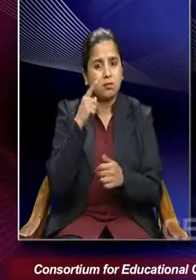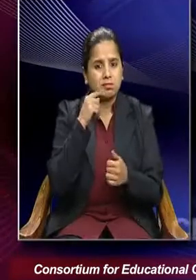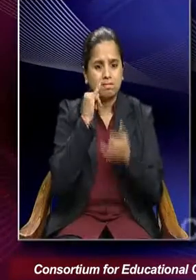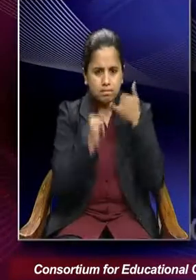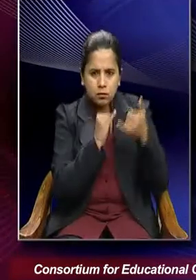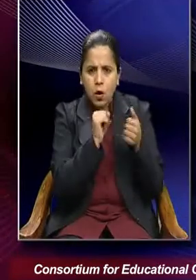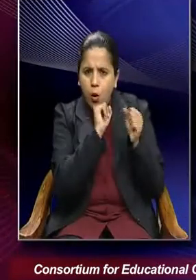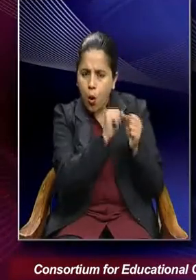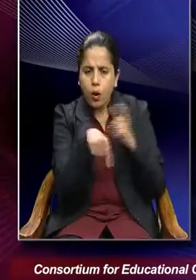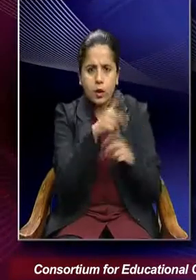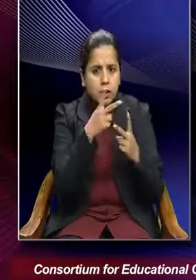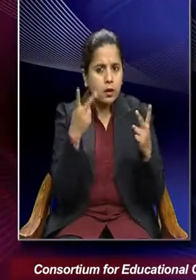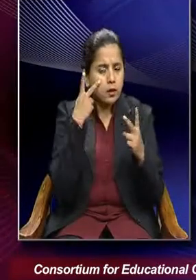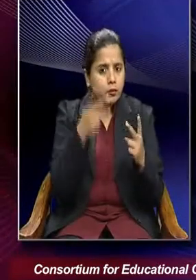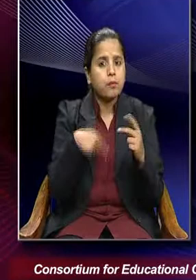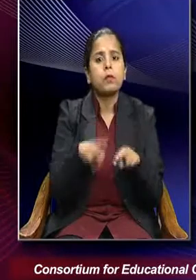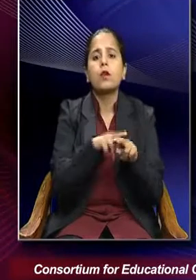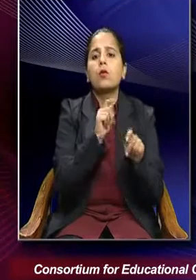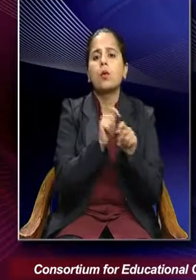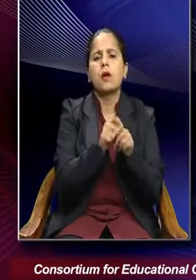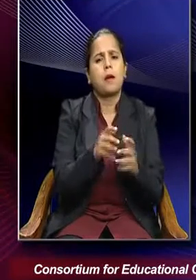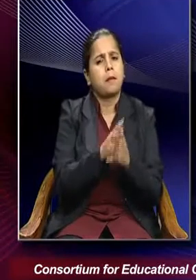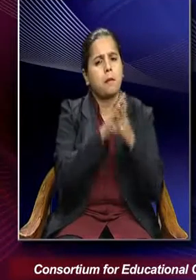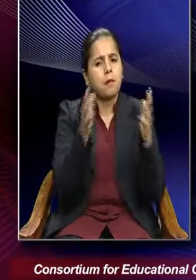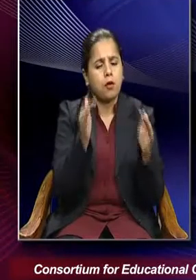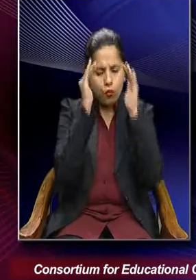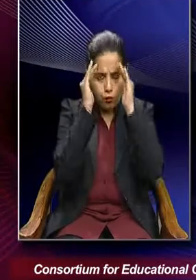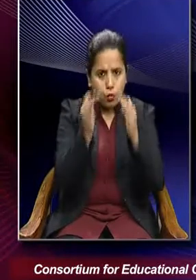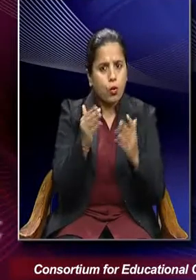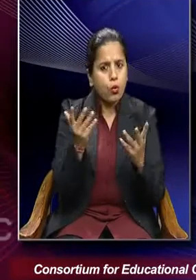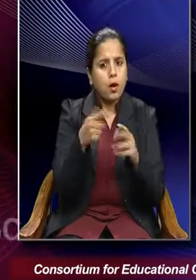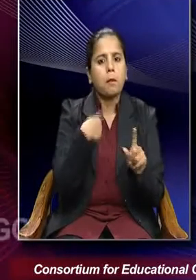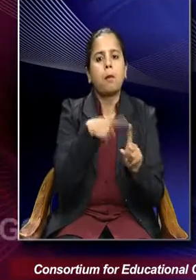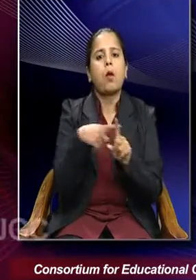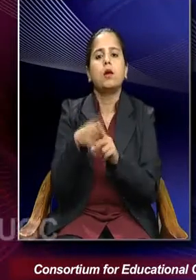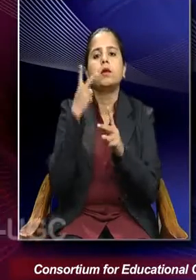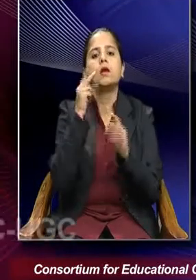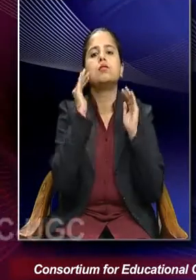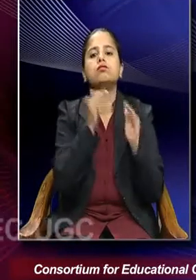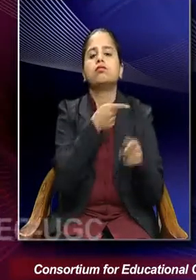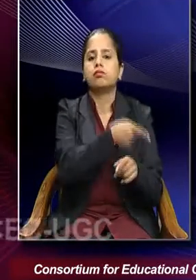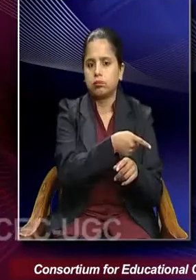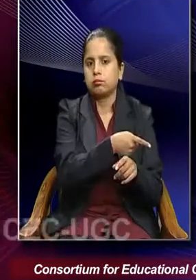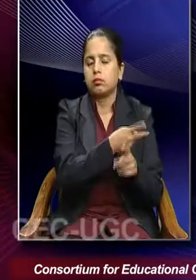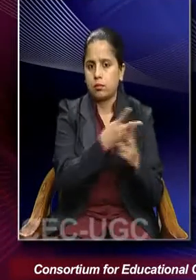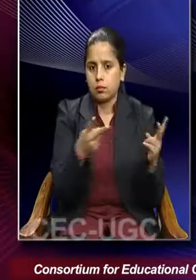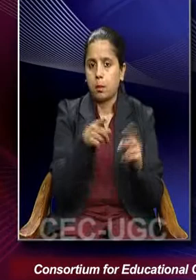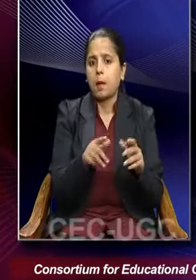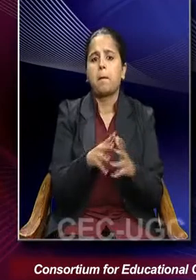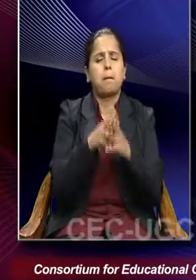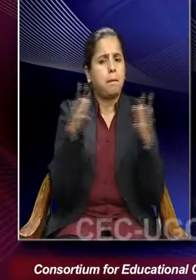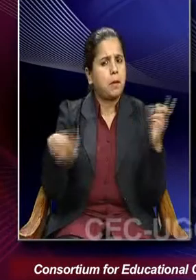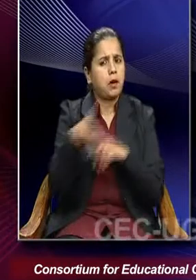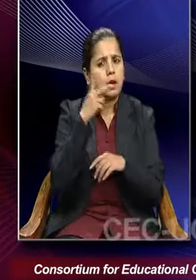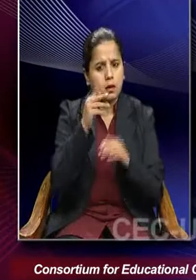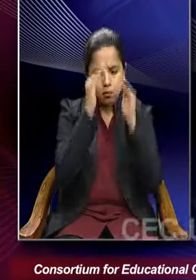functionalist is that it lays too much of emphasis on positive side. A large amount of